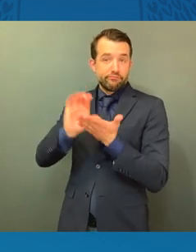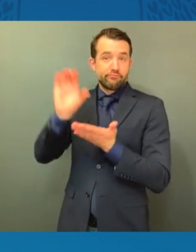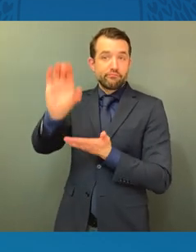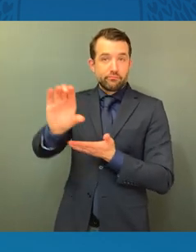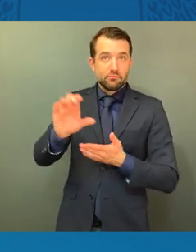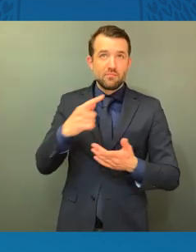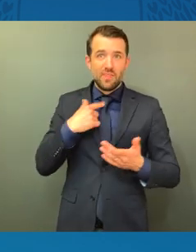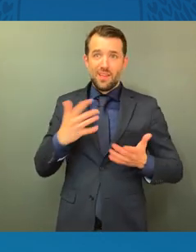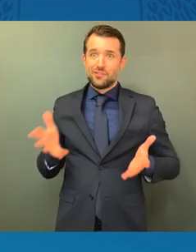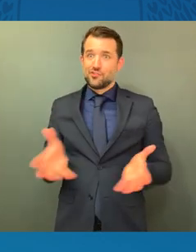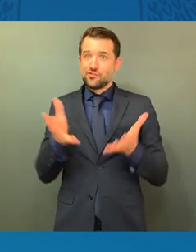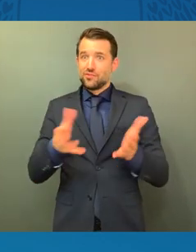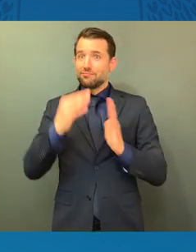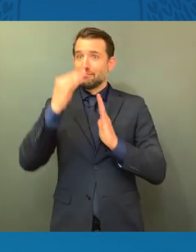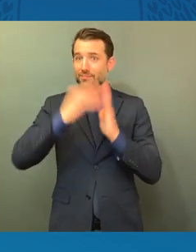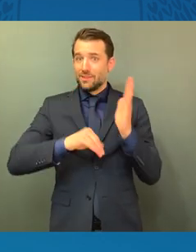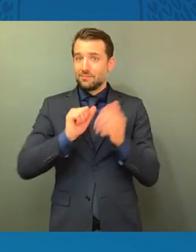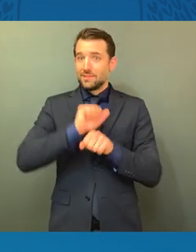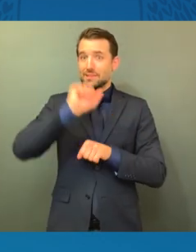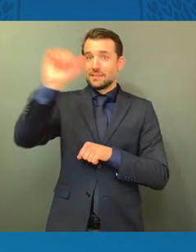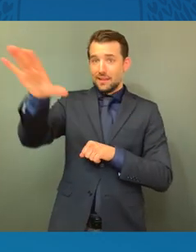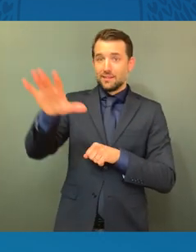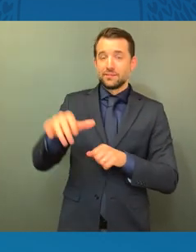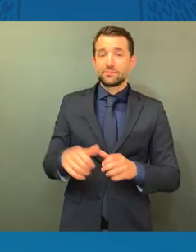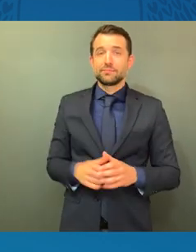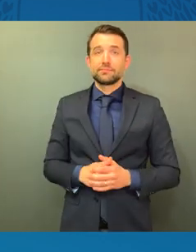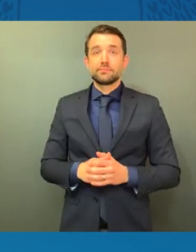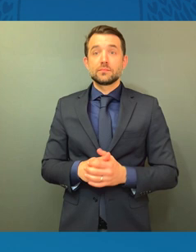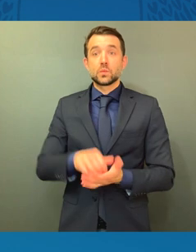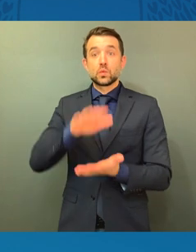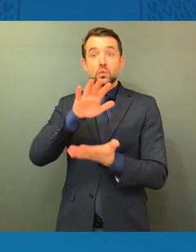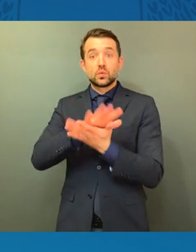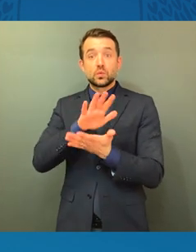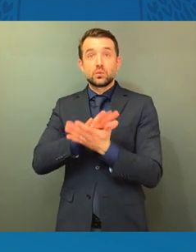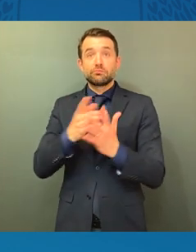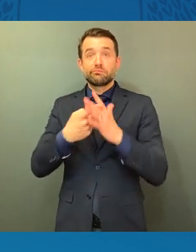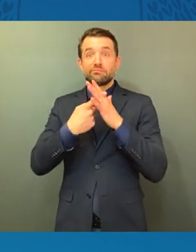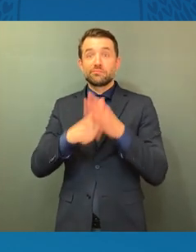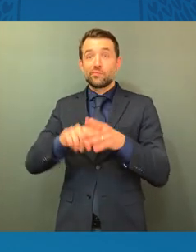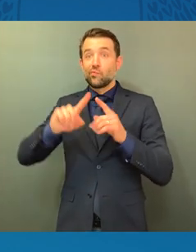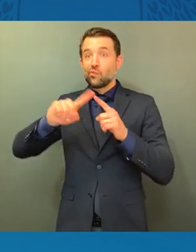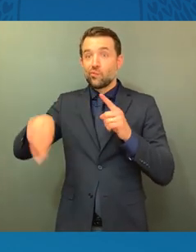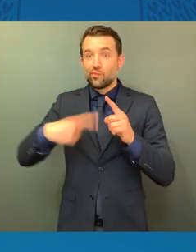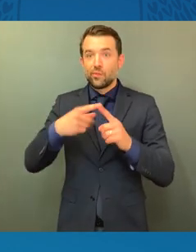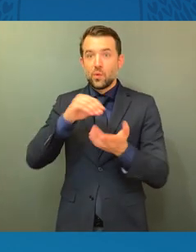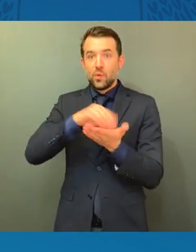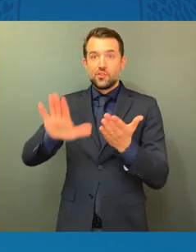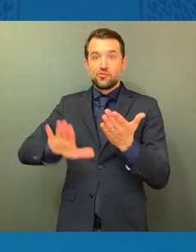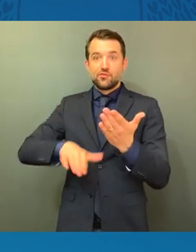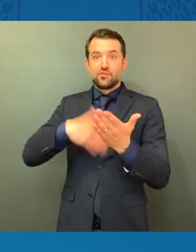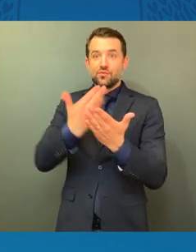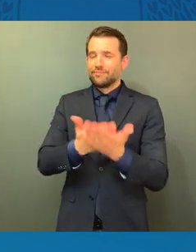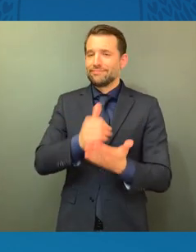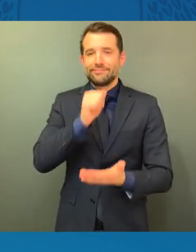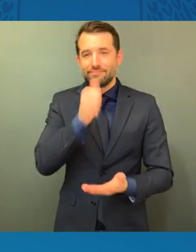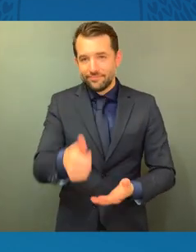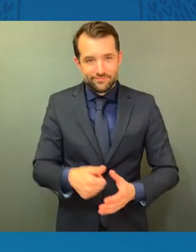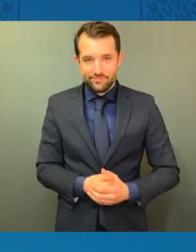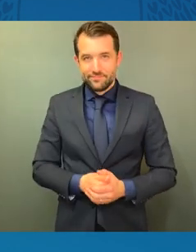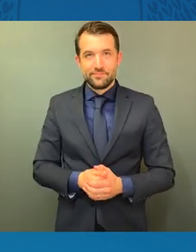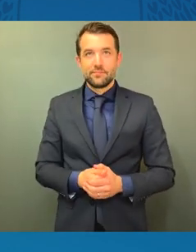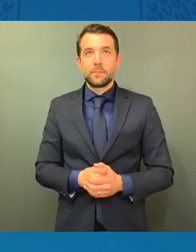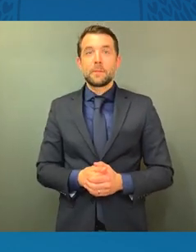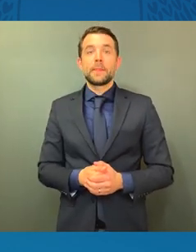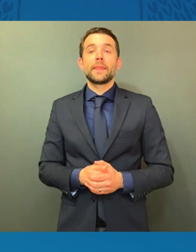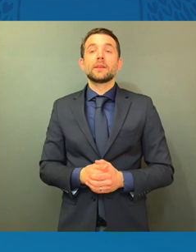Now, we know that the school day does not start when students set foot on school grounds. It starts when they get on the school